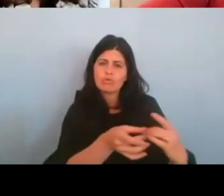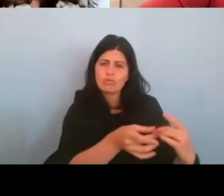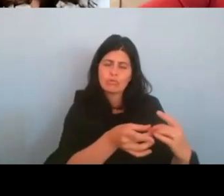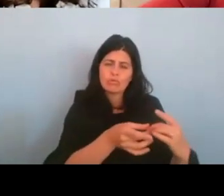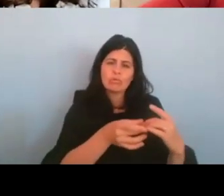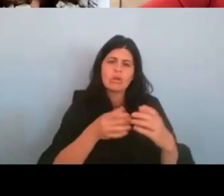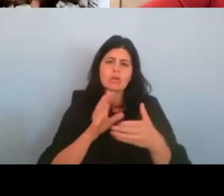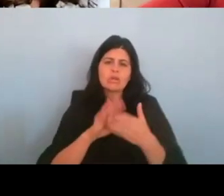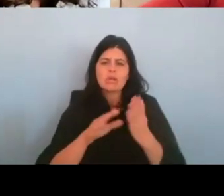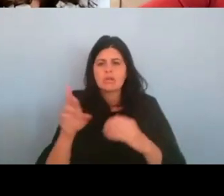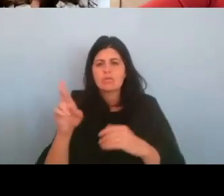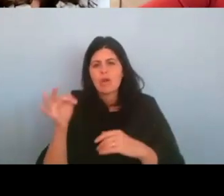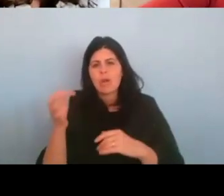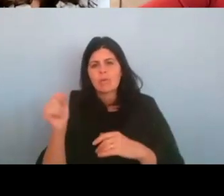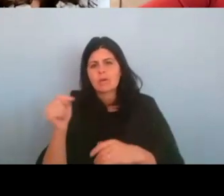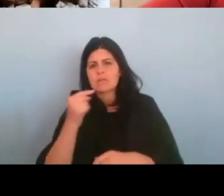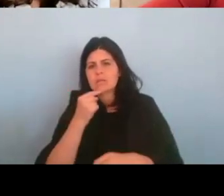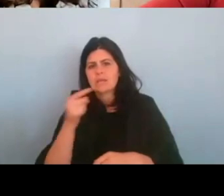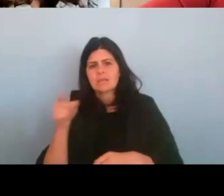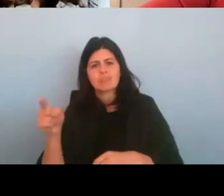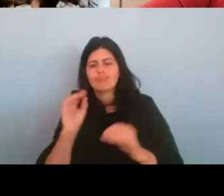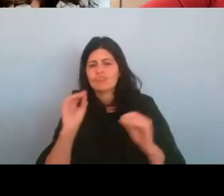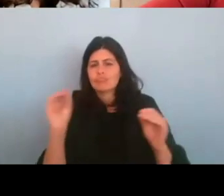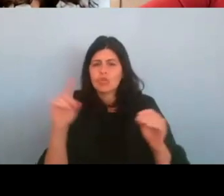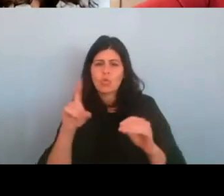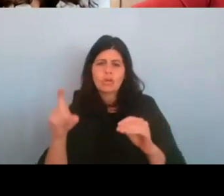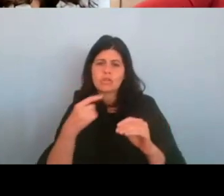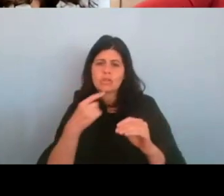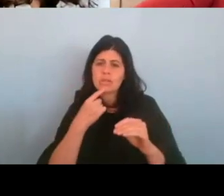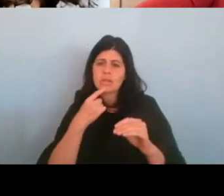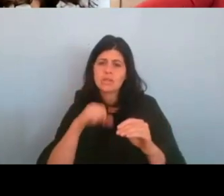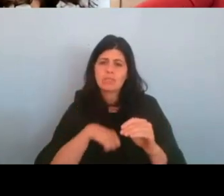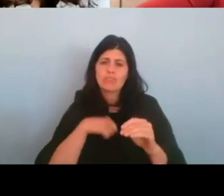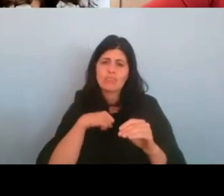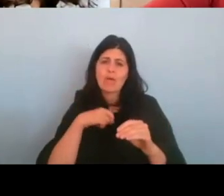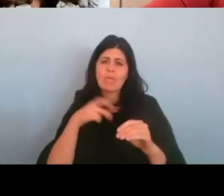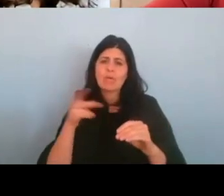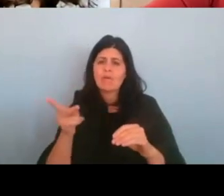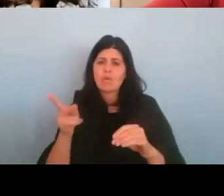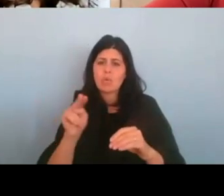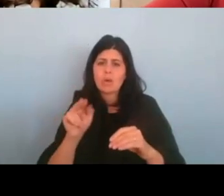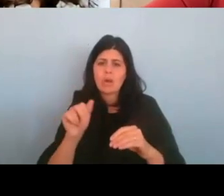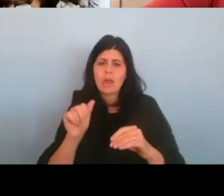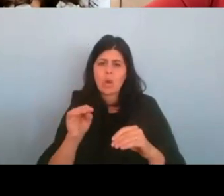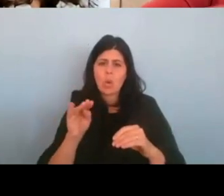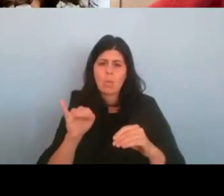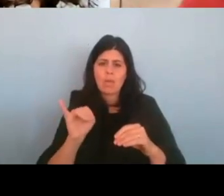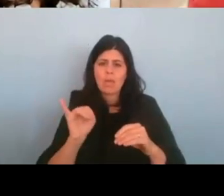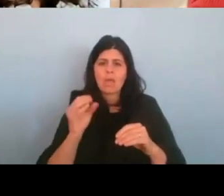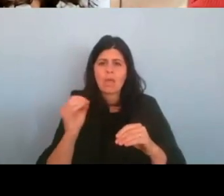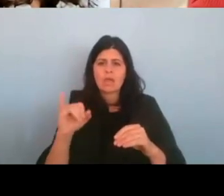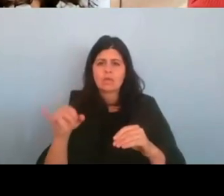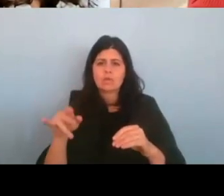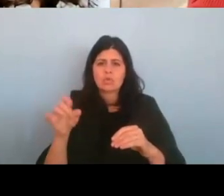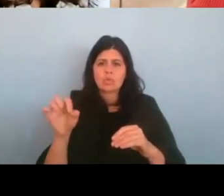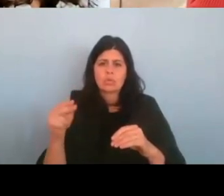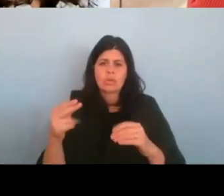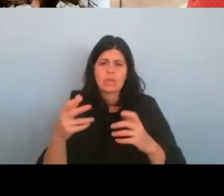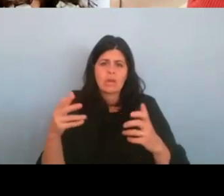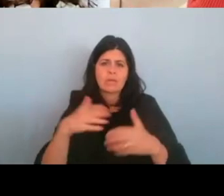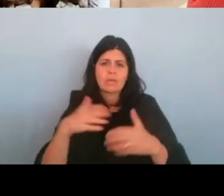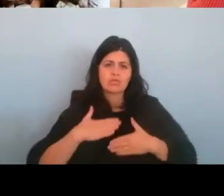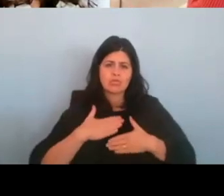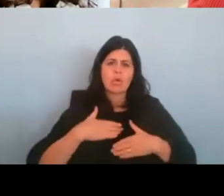says, no question, just to say how proud I am of you, Naomi and Judith and how much I'm enjoying all of this panel discussion.